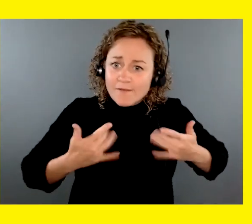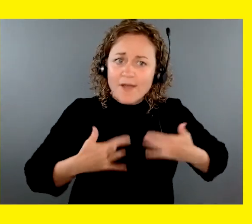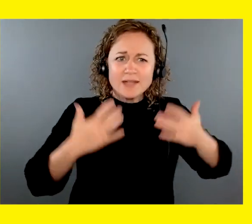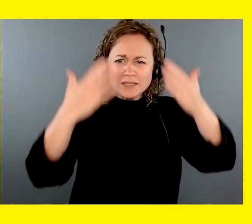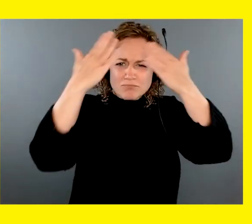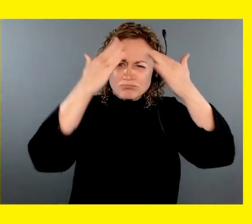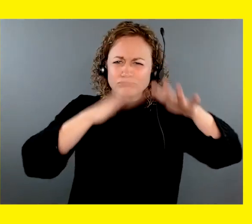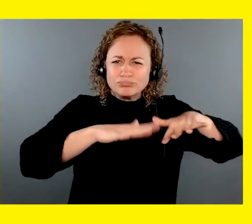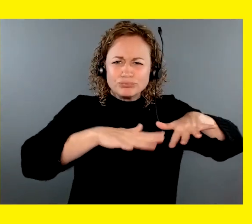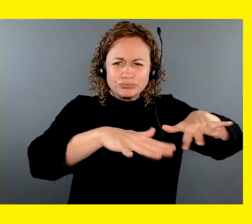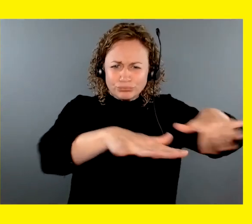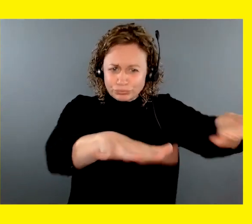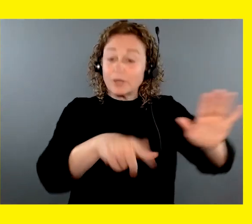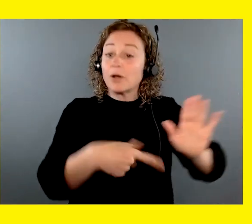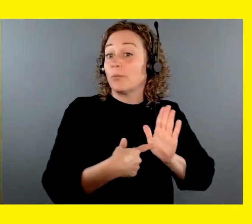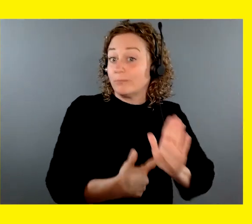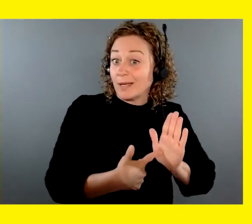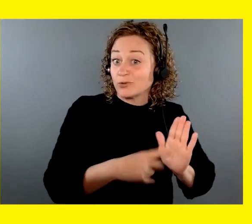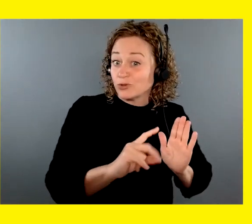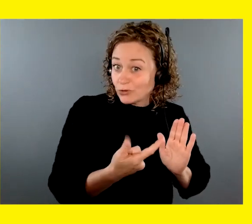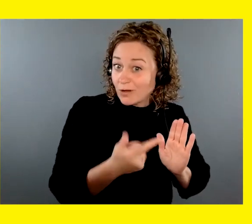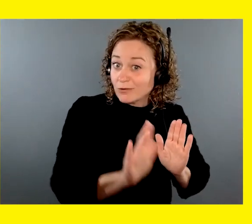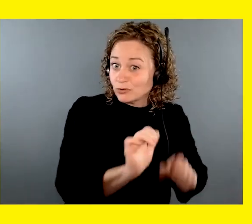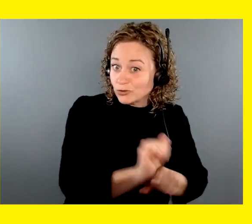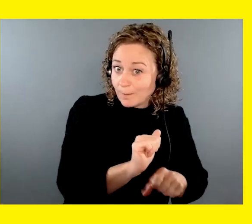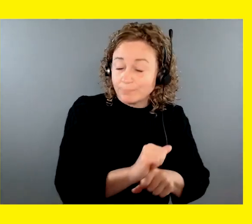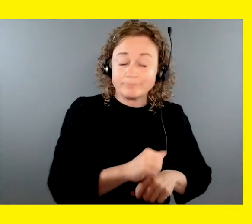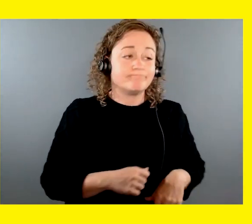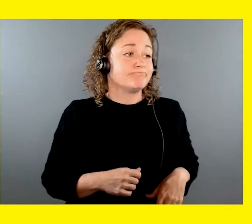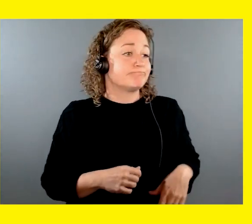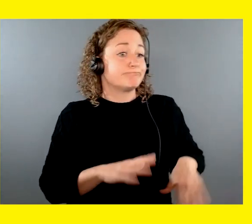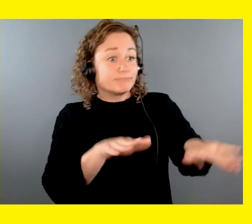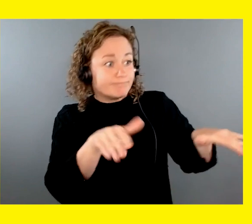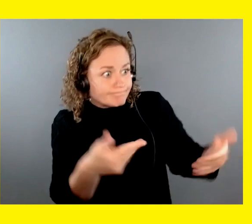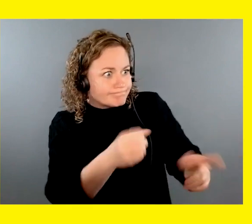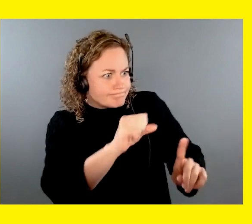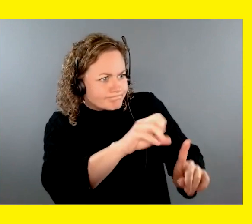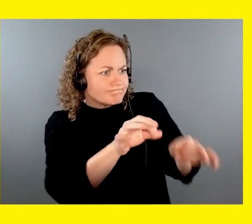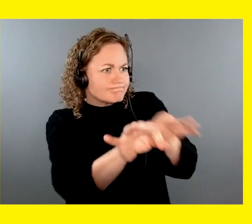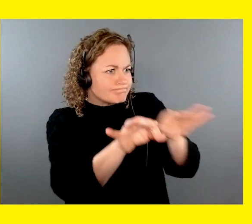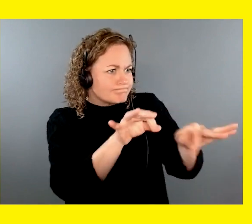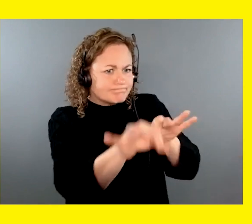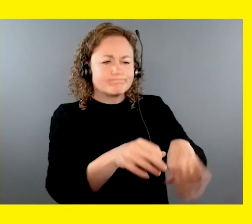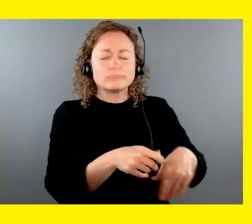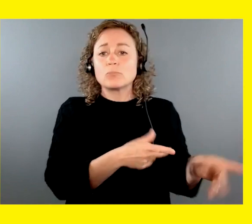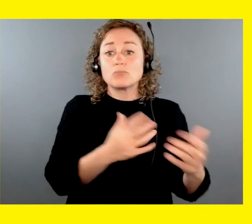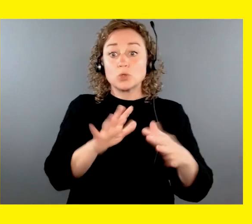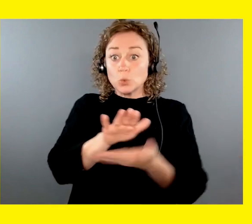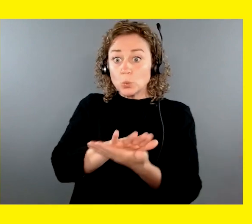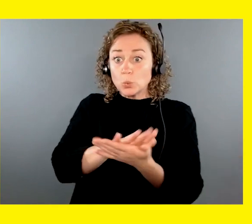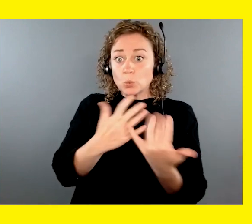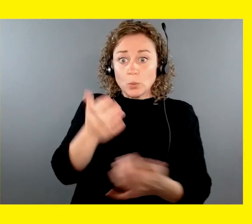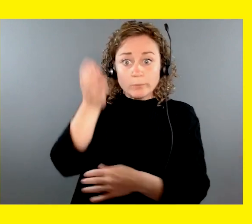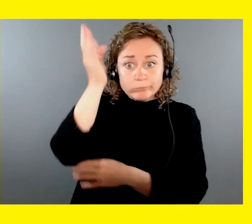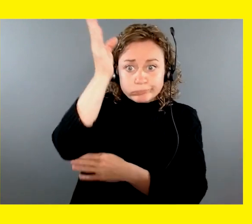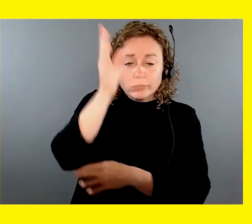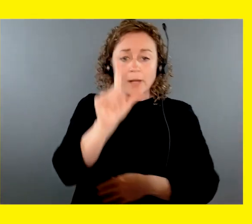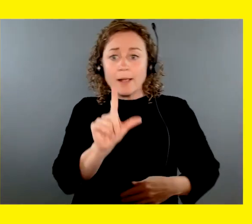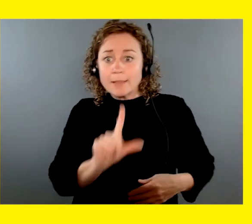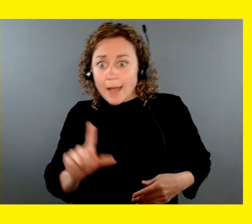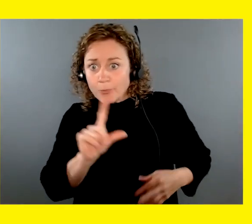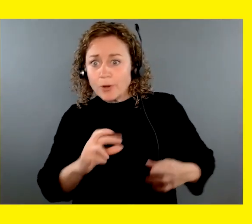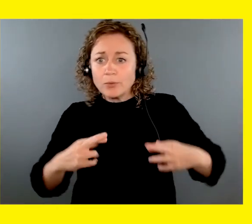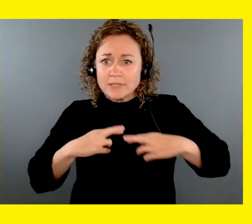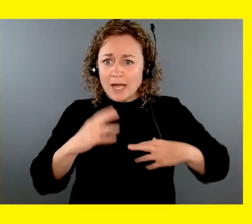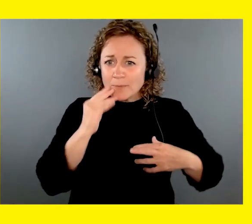about the role of guide dogs. Whether it's introducing someone to the benefits of guide dogs, making presentations at schools, libraries, and retirement homes,